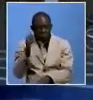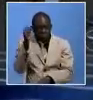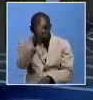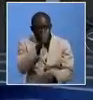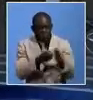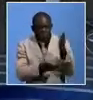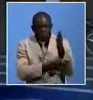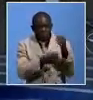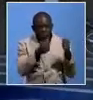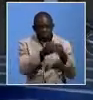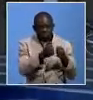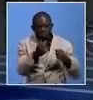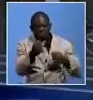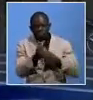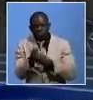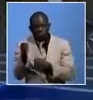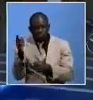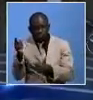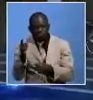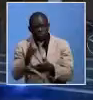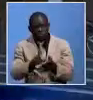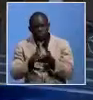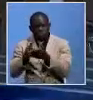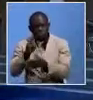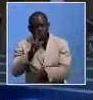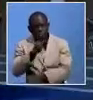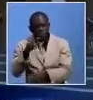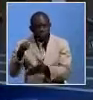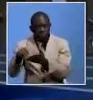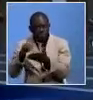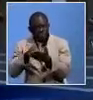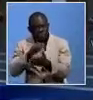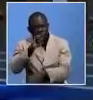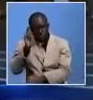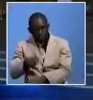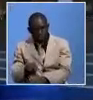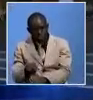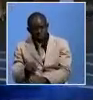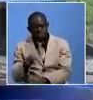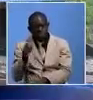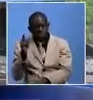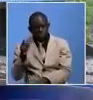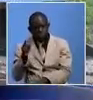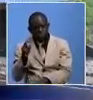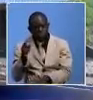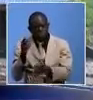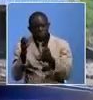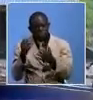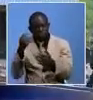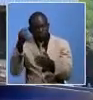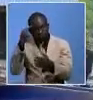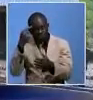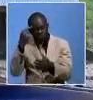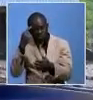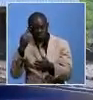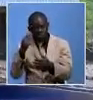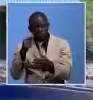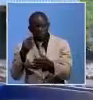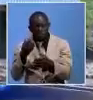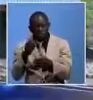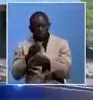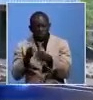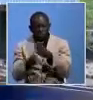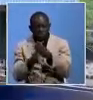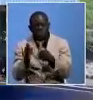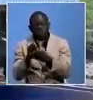over 22 million dollars and the global environment is a strategic project for government designed in a multisectoral nature to contribute to sustainable